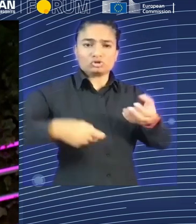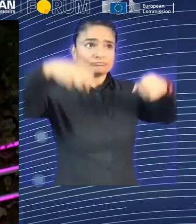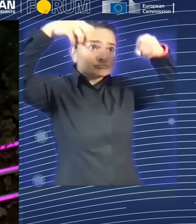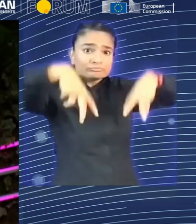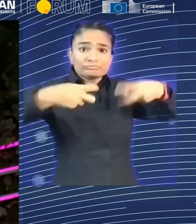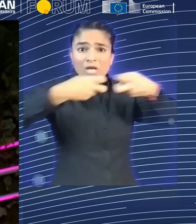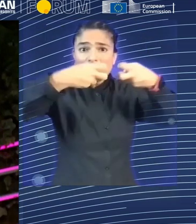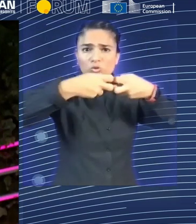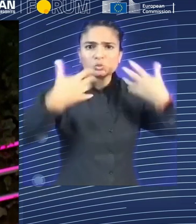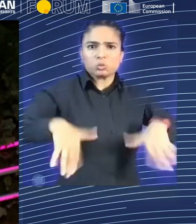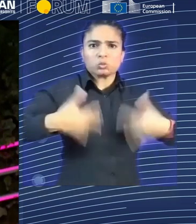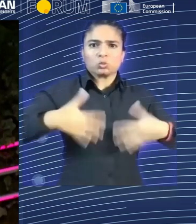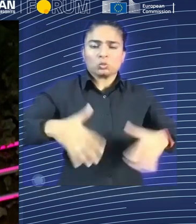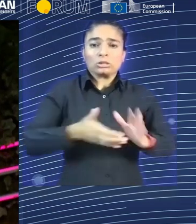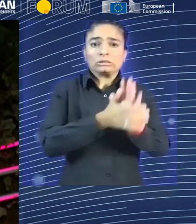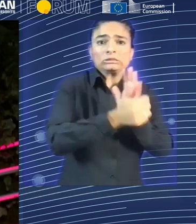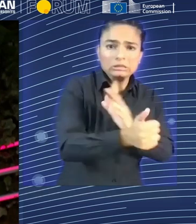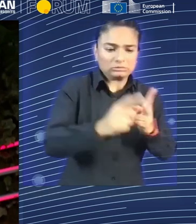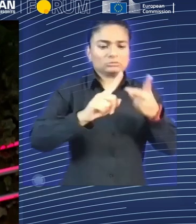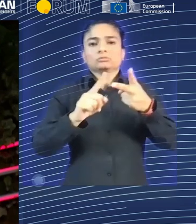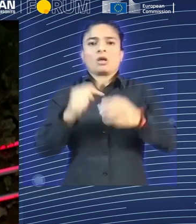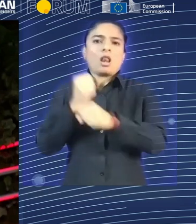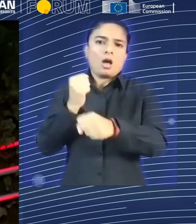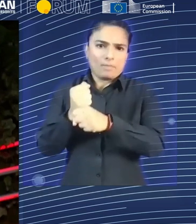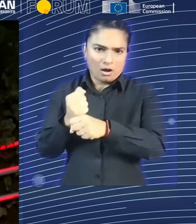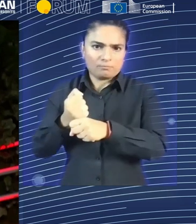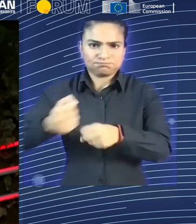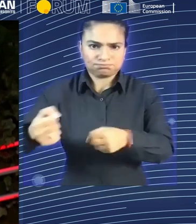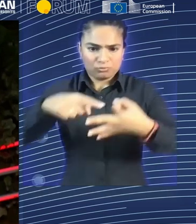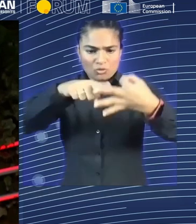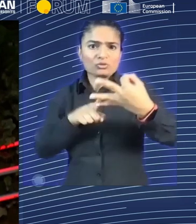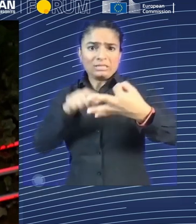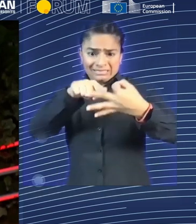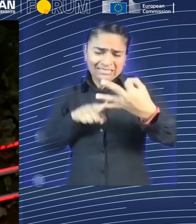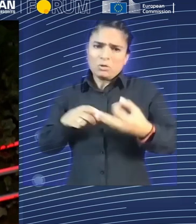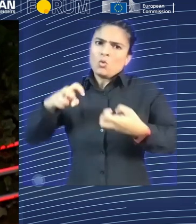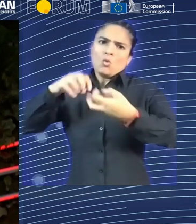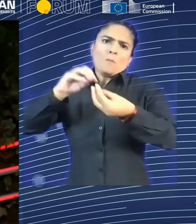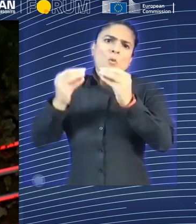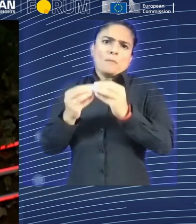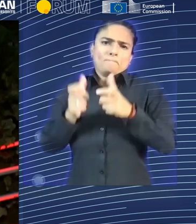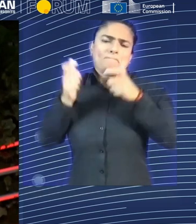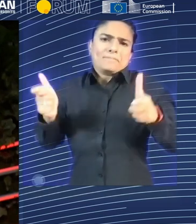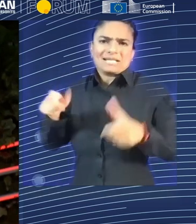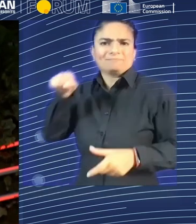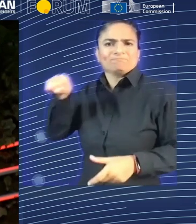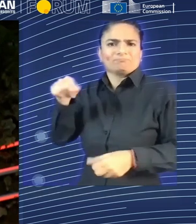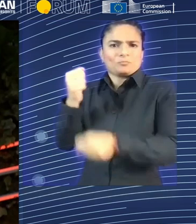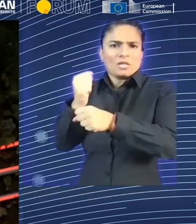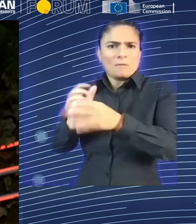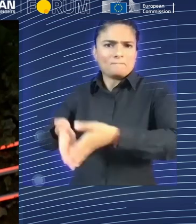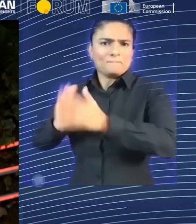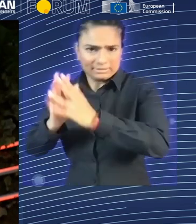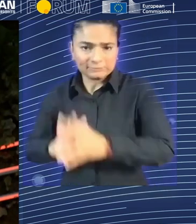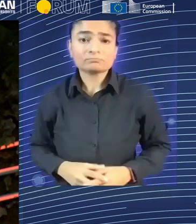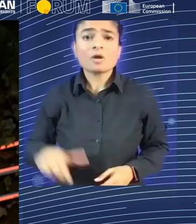shortage potentially. So it's not a threat so much as part of the whole skills and employment